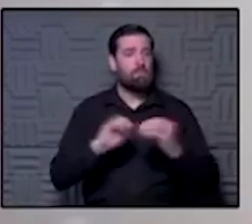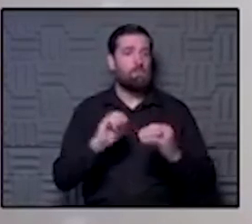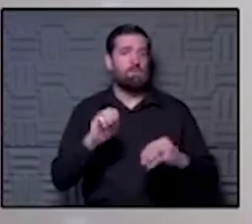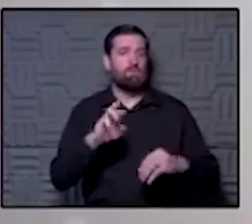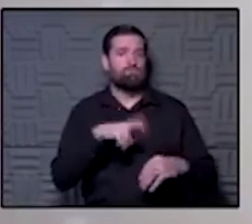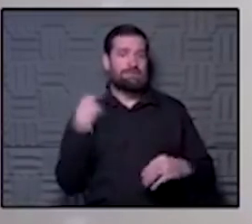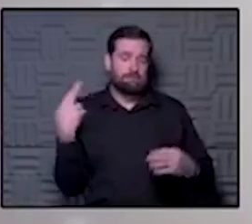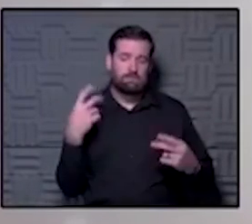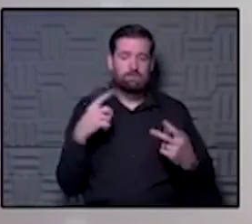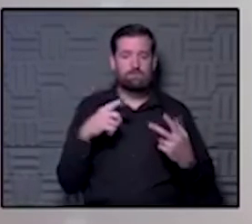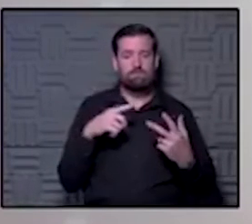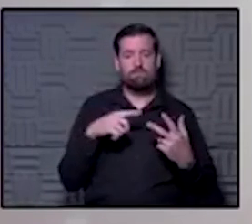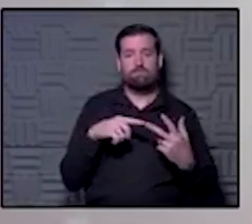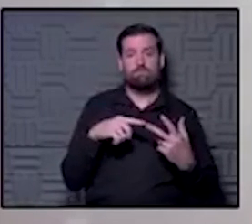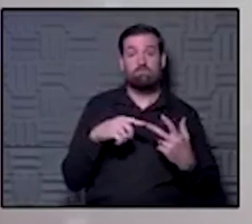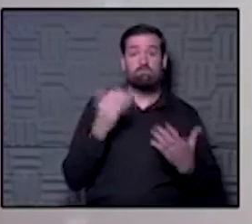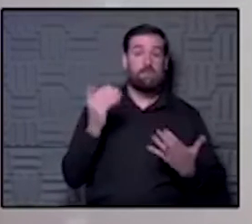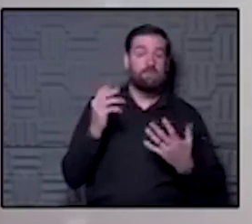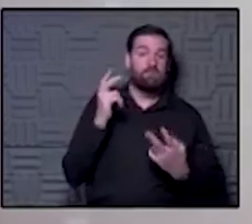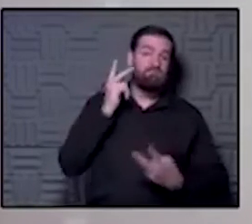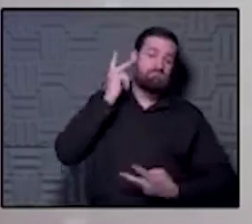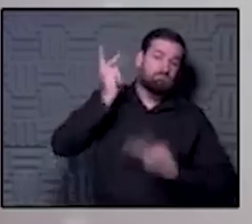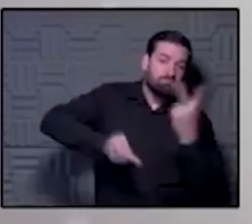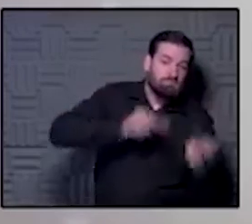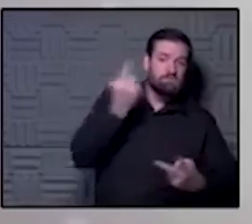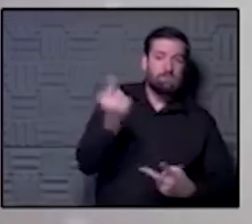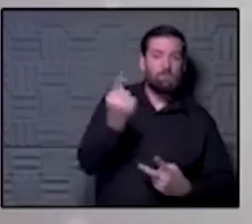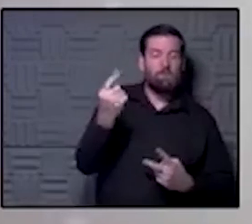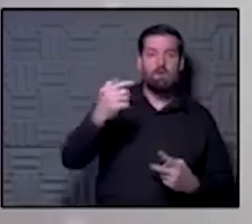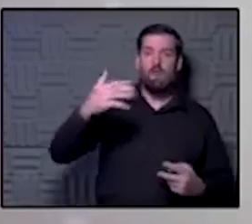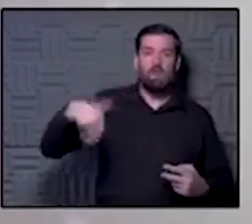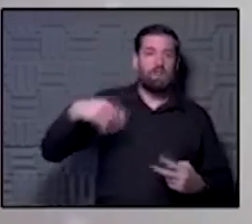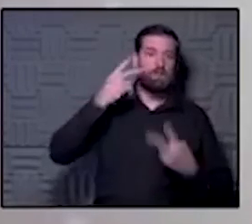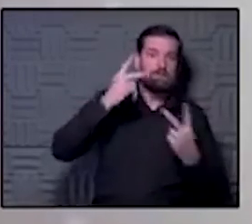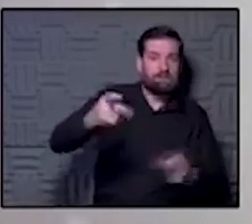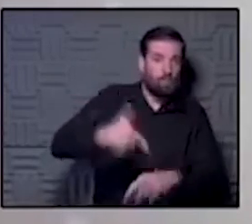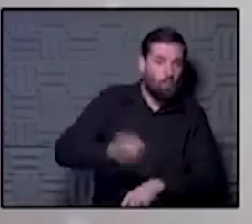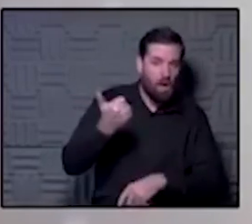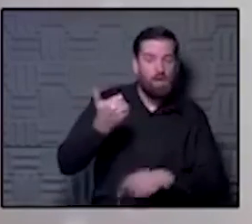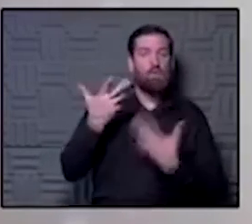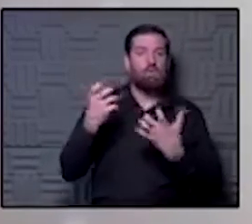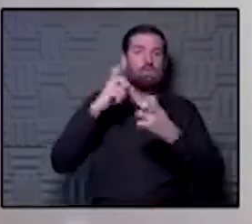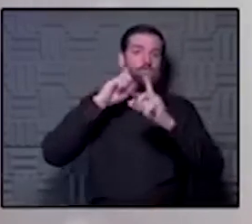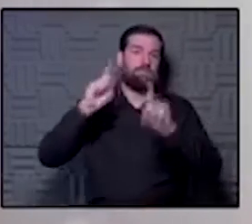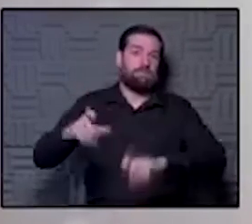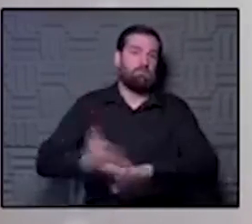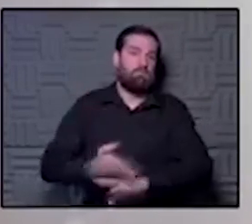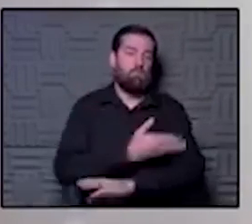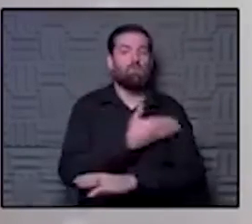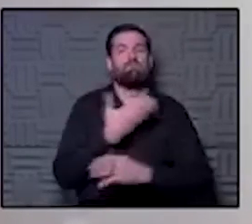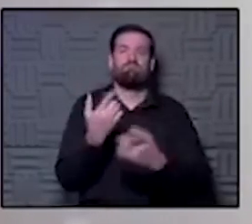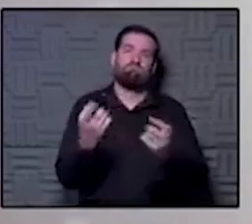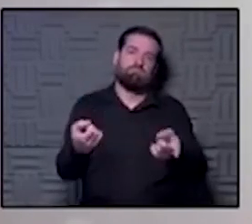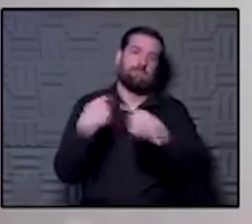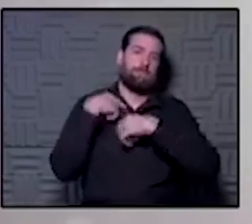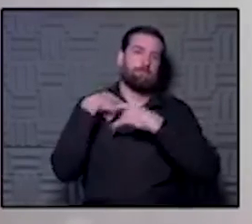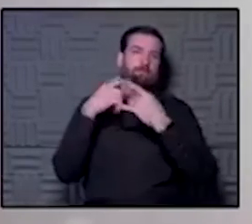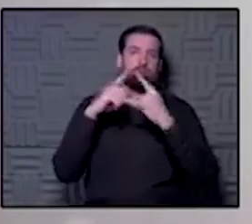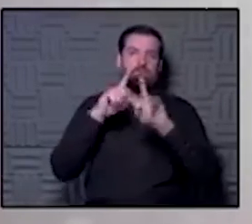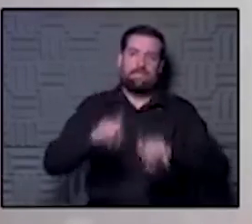you're going to be maybe seeing someone who you haven't seen in a while and you want to get tested beforehand, then please come get tested.